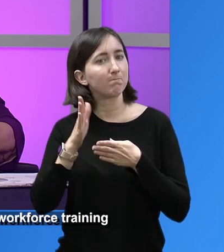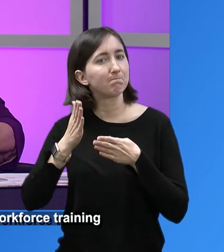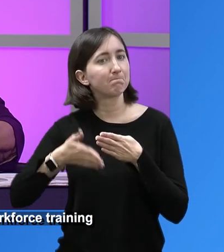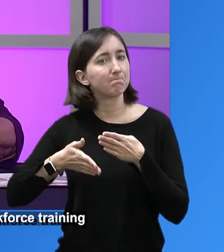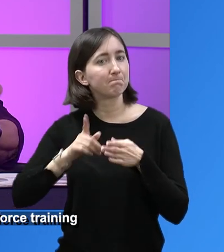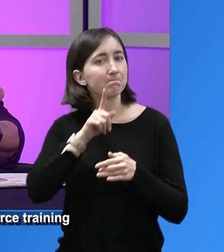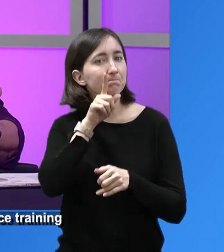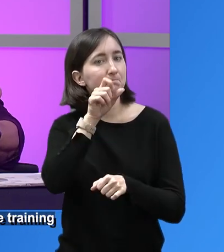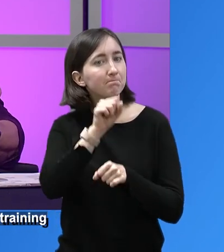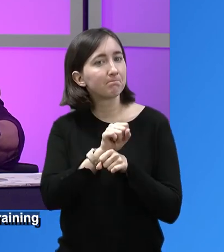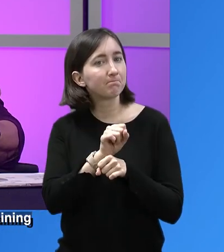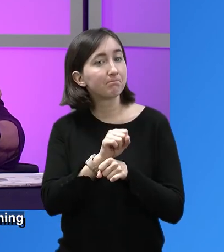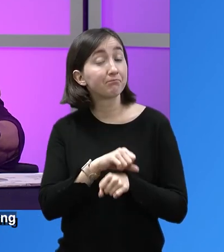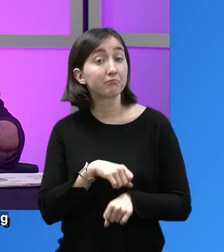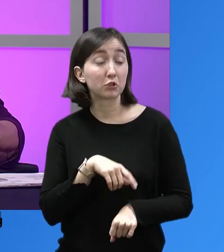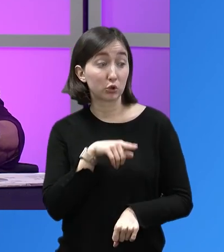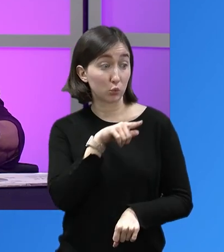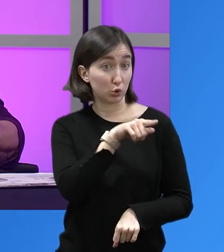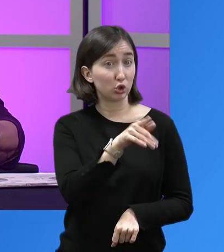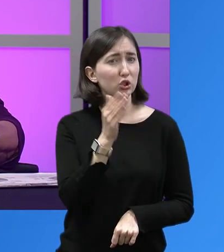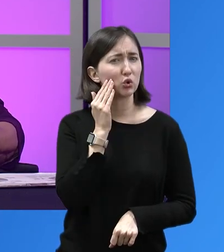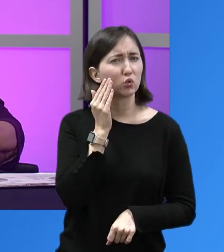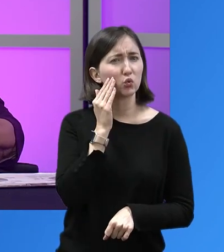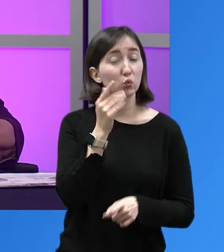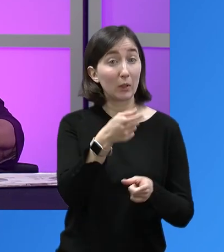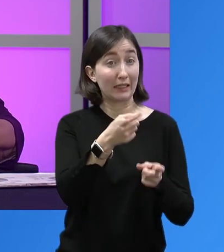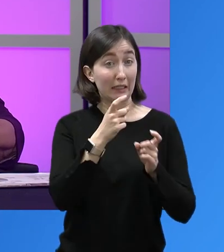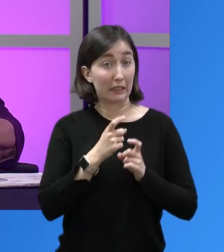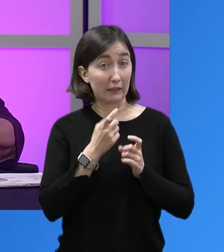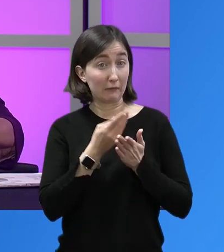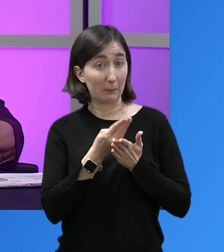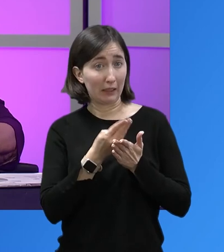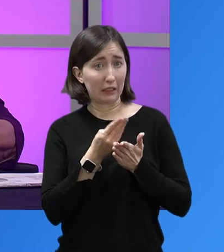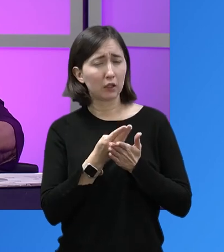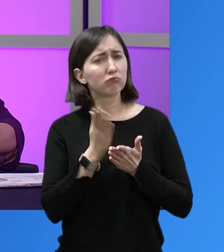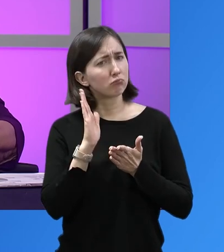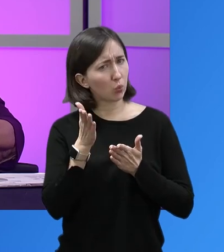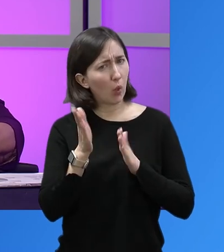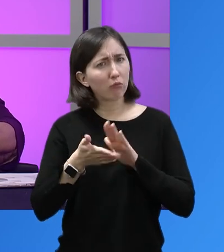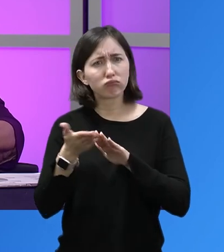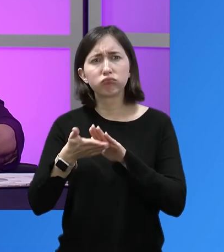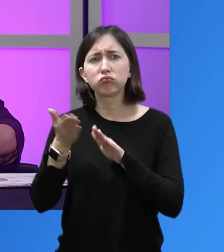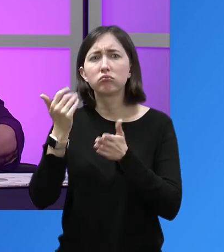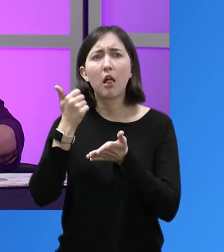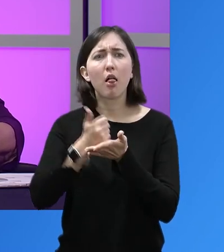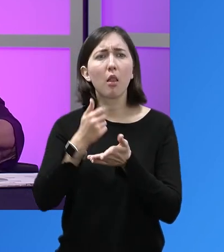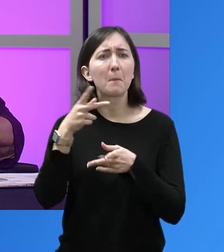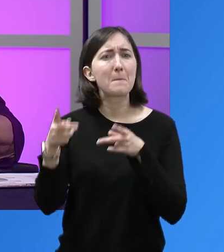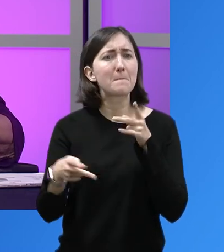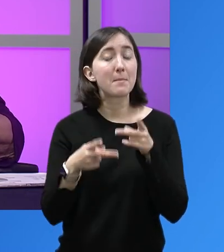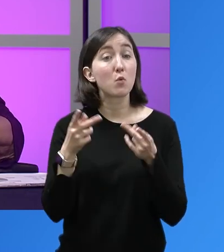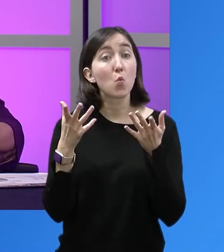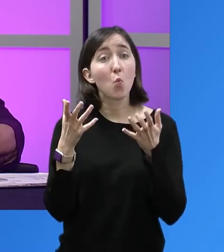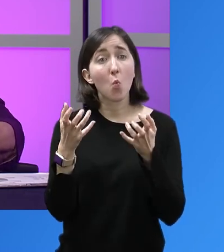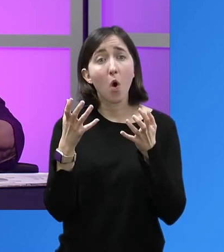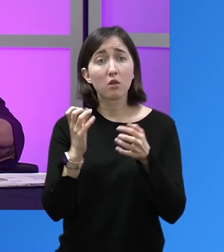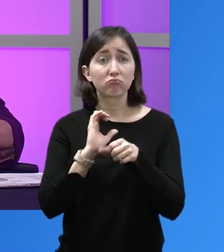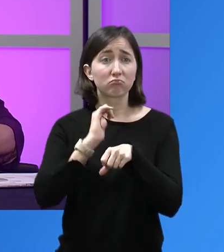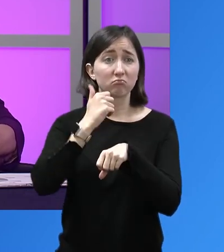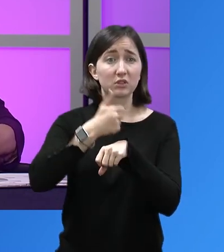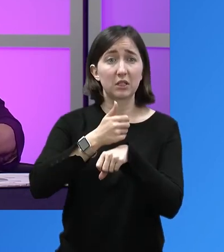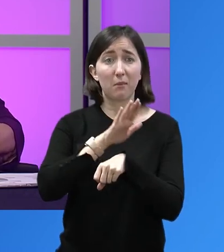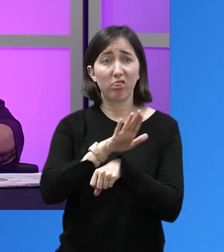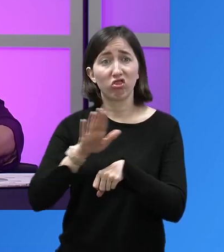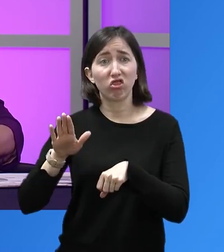she knew directly where that money was going to go to. And it's going to hardworking men and women who want